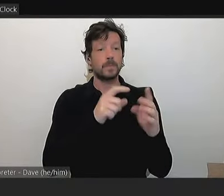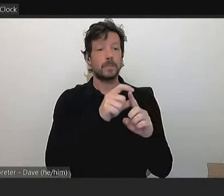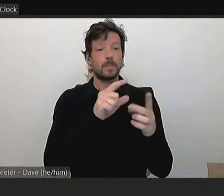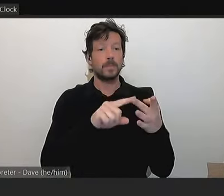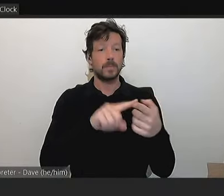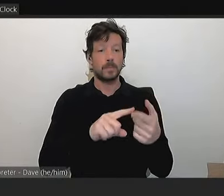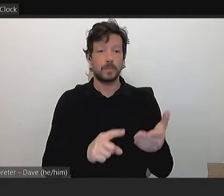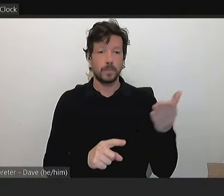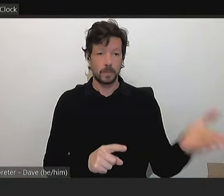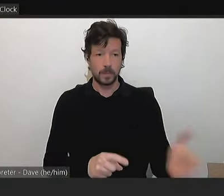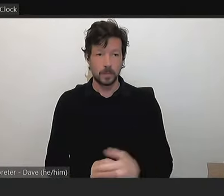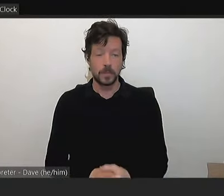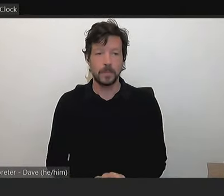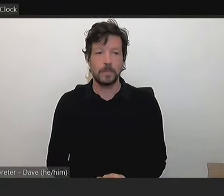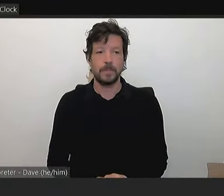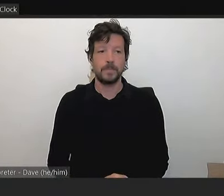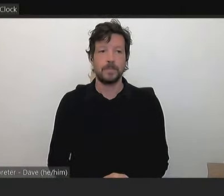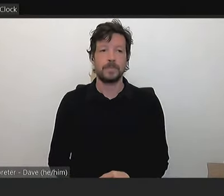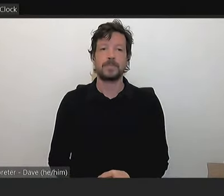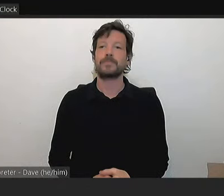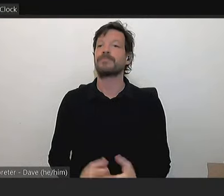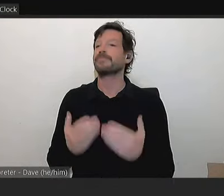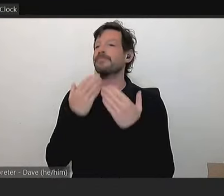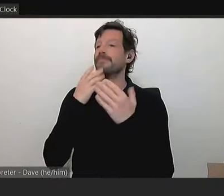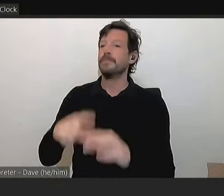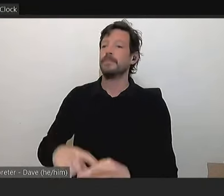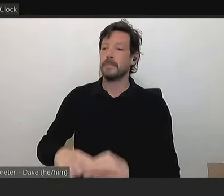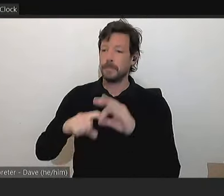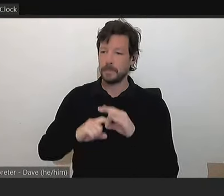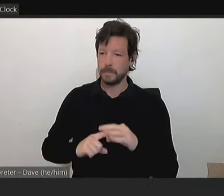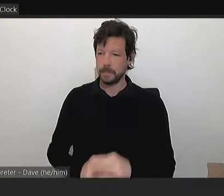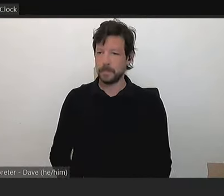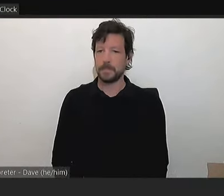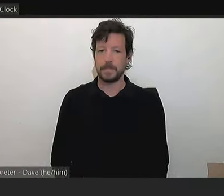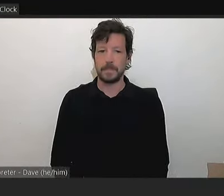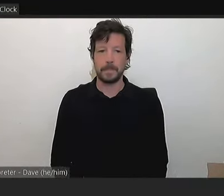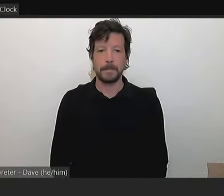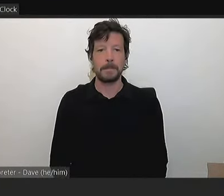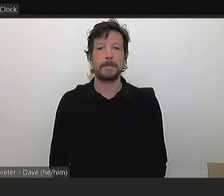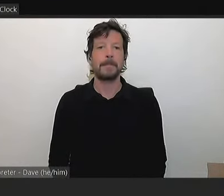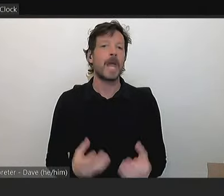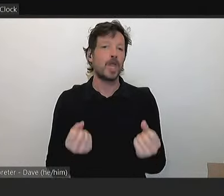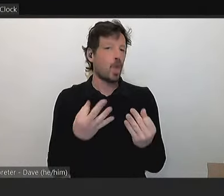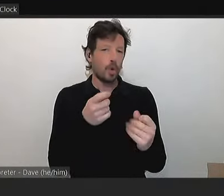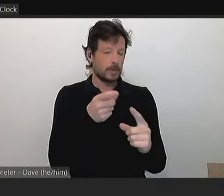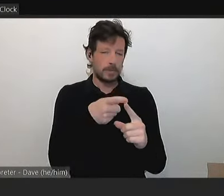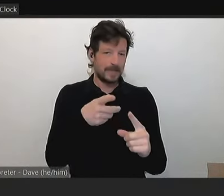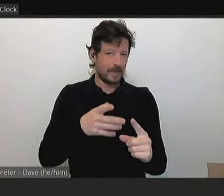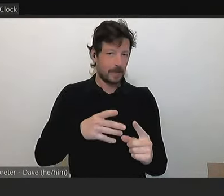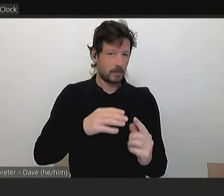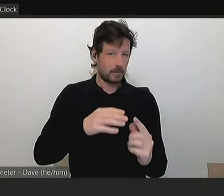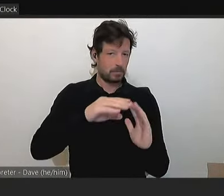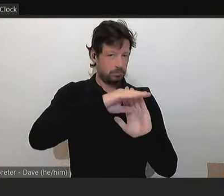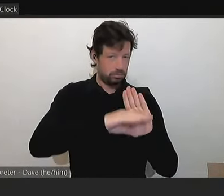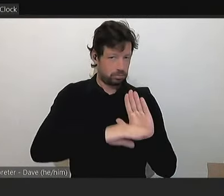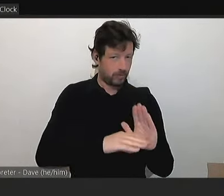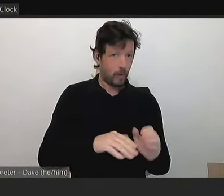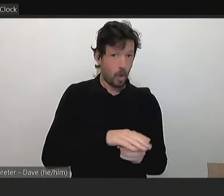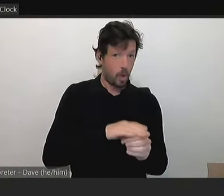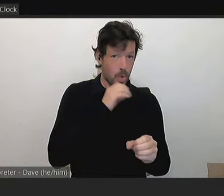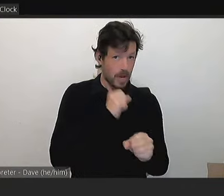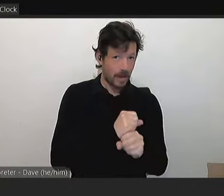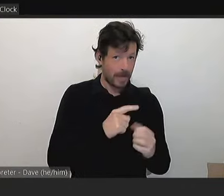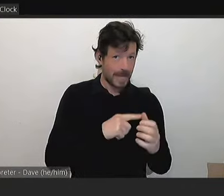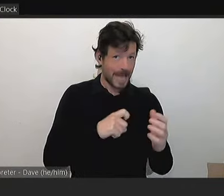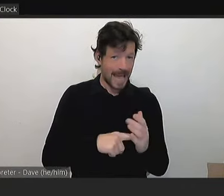Thank you. Thank you for the question, Peter. There's no specific requirement in either the Local Government Act or our governance